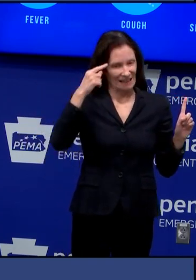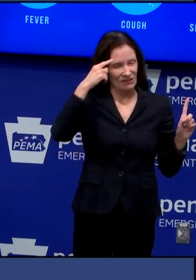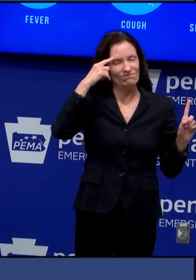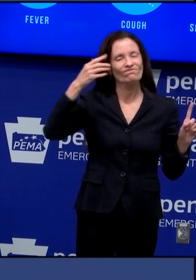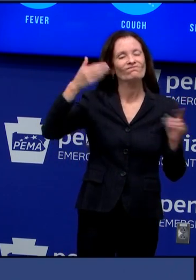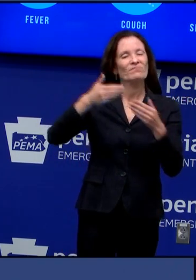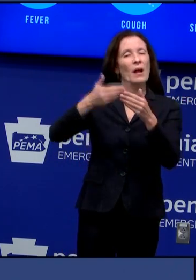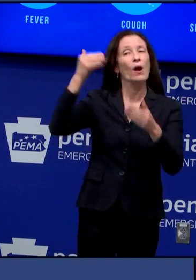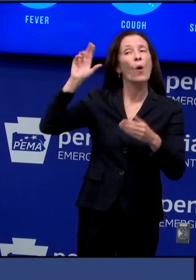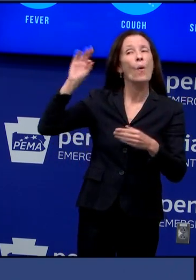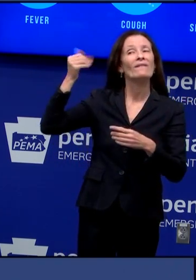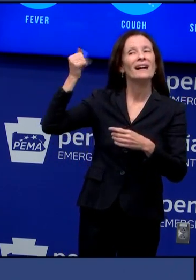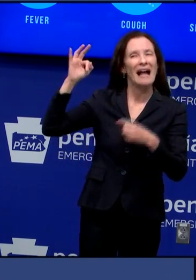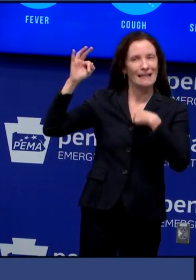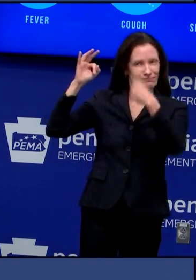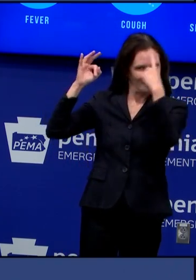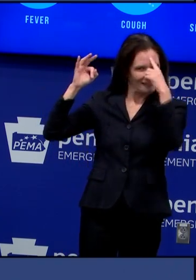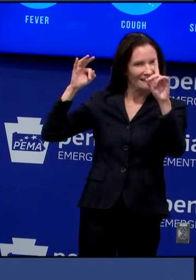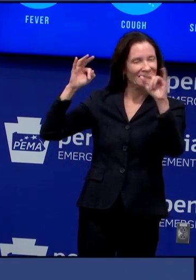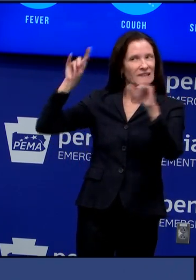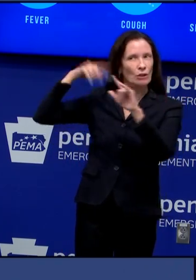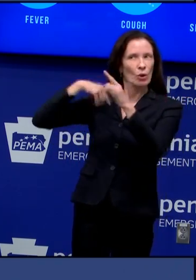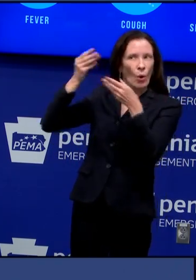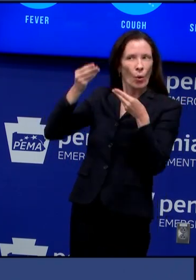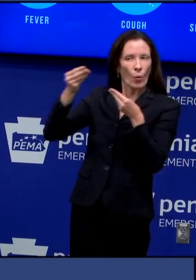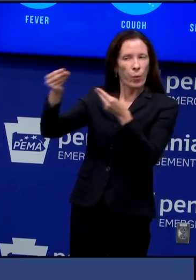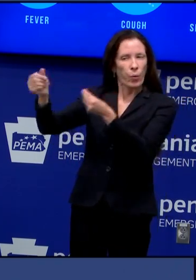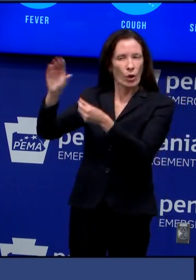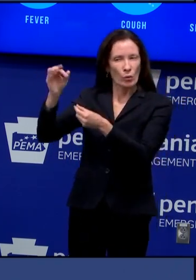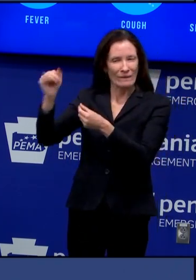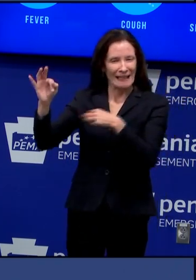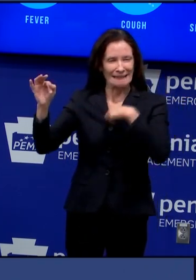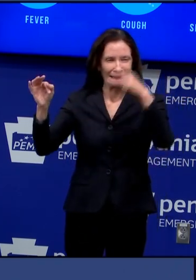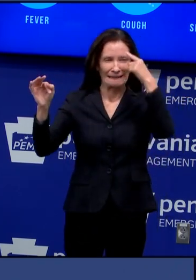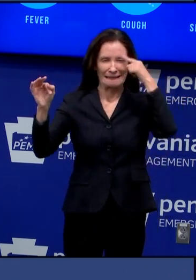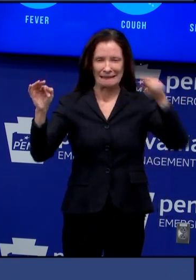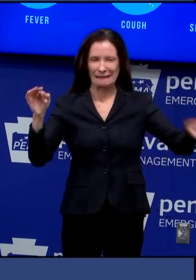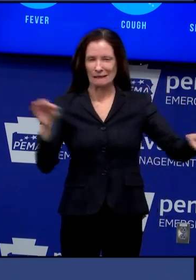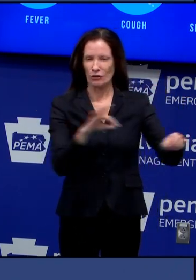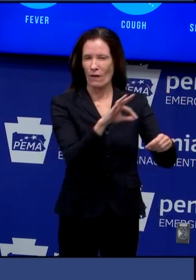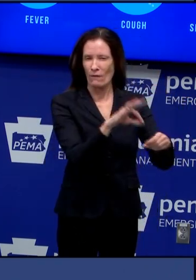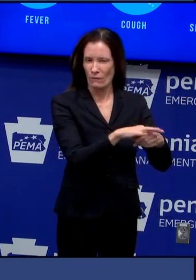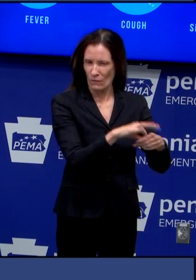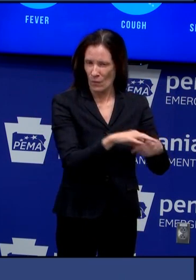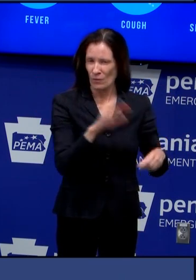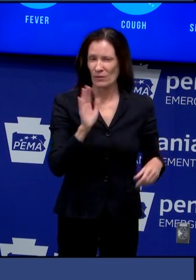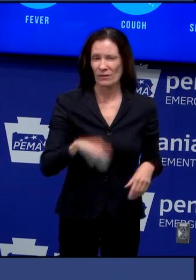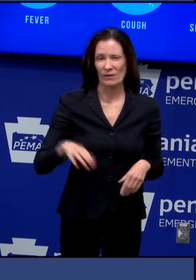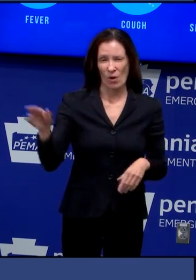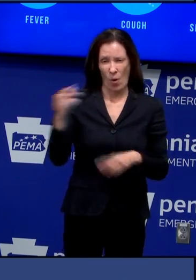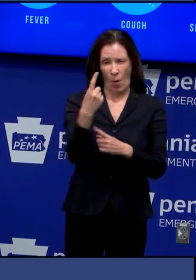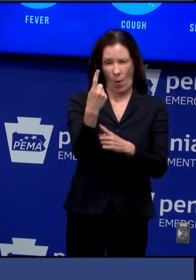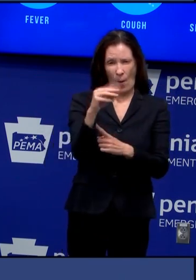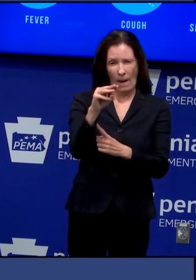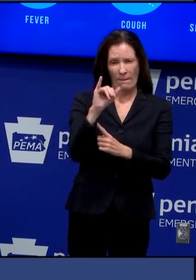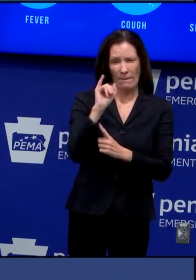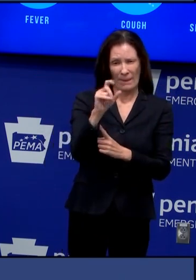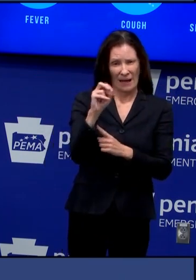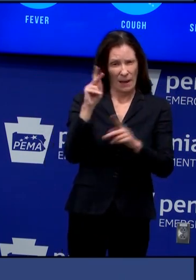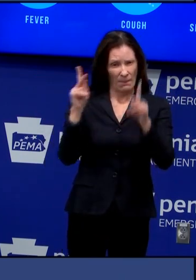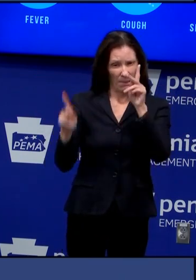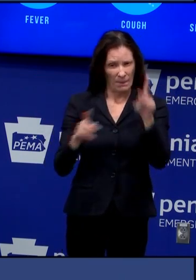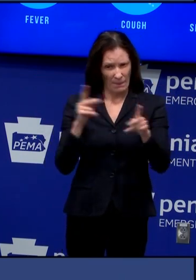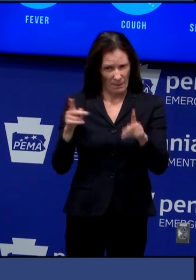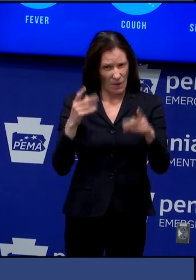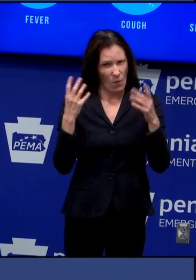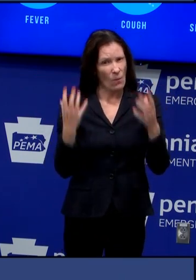um this is as the secretary said almost a million applications for absentee ballots right now that's a big huge